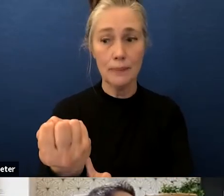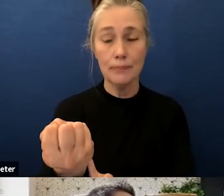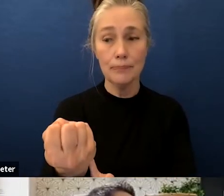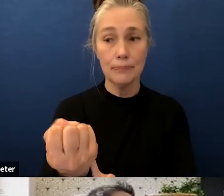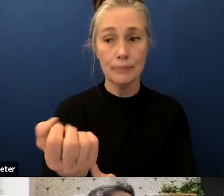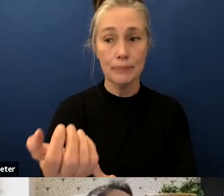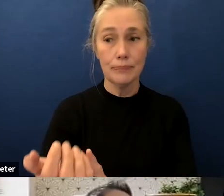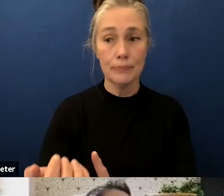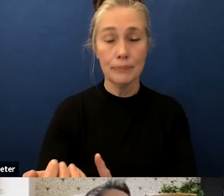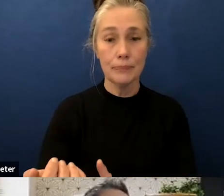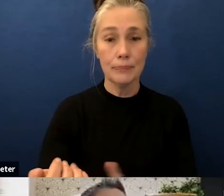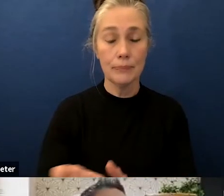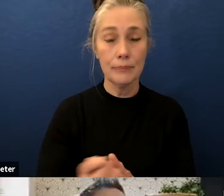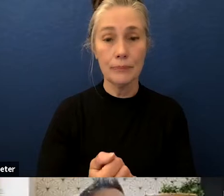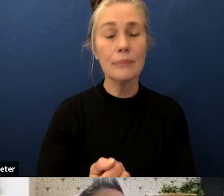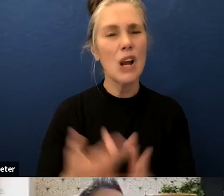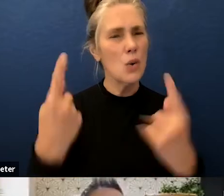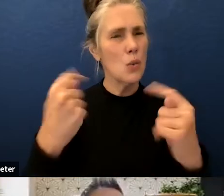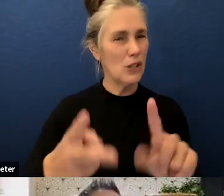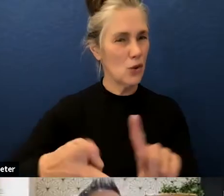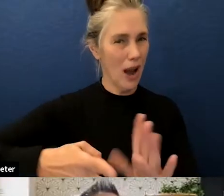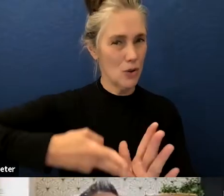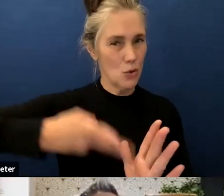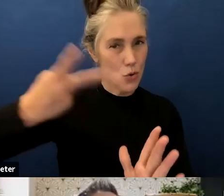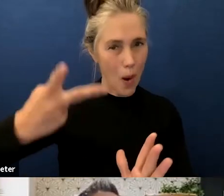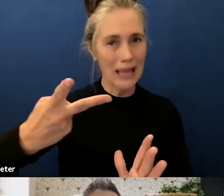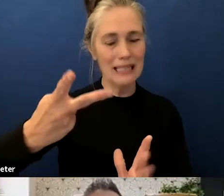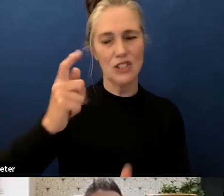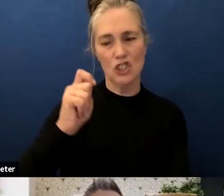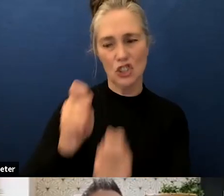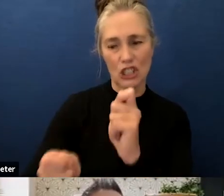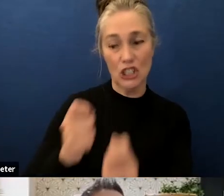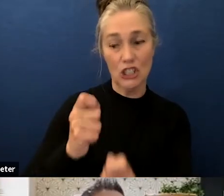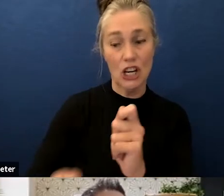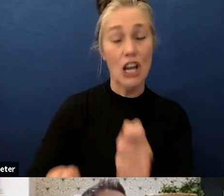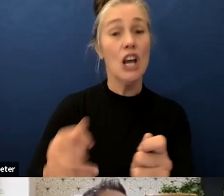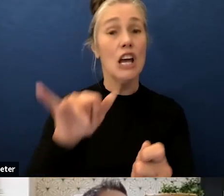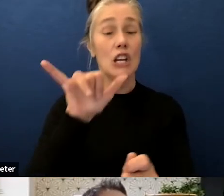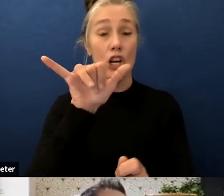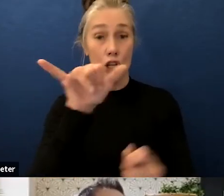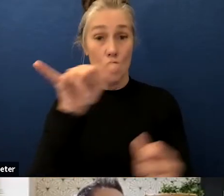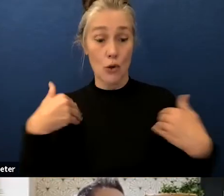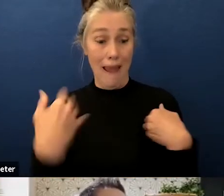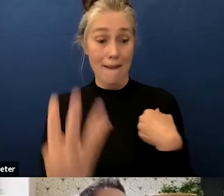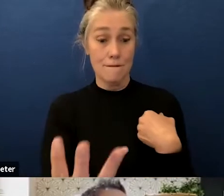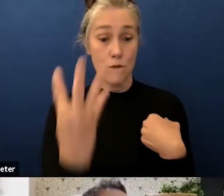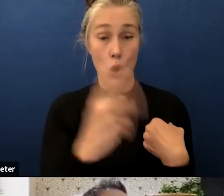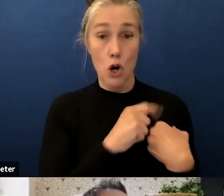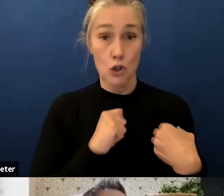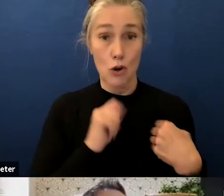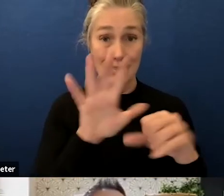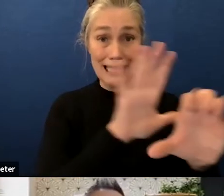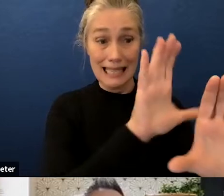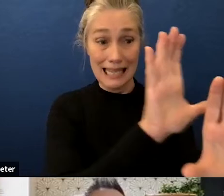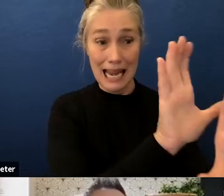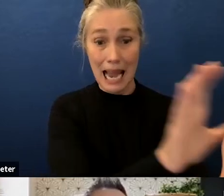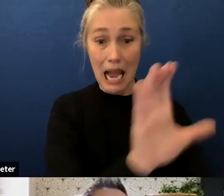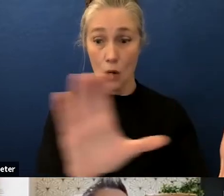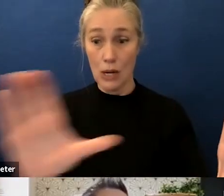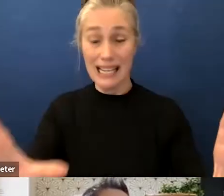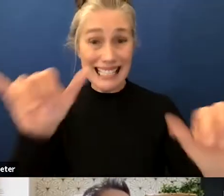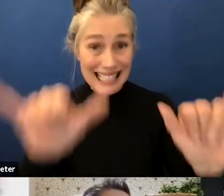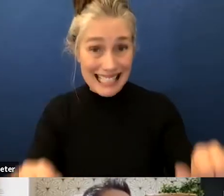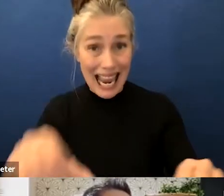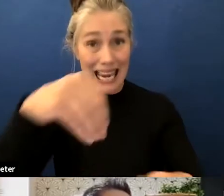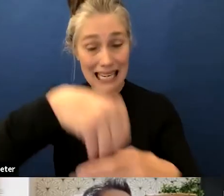two runs with this we tried to again keep four trusty areas within santa barbara unified but move those boundaries